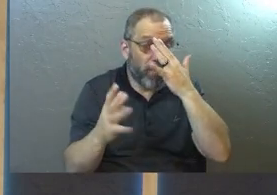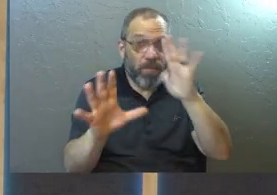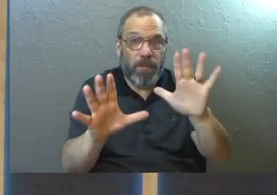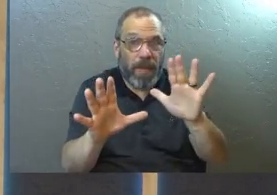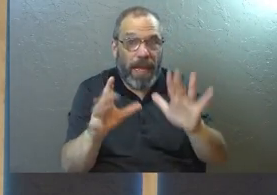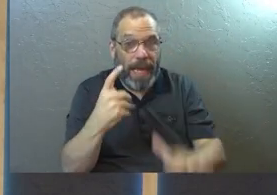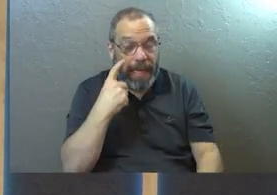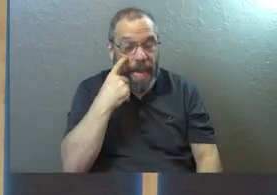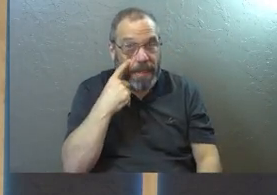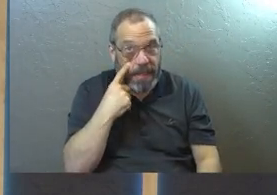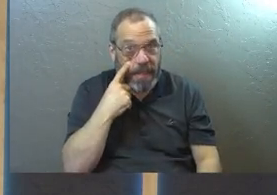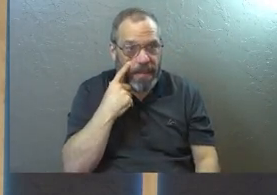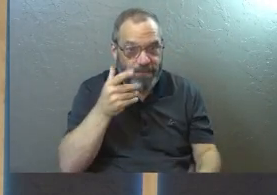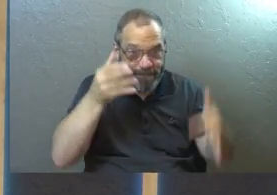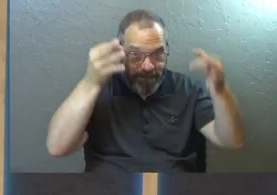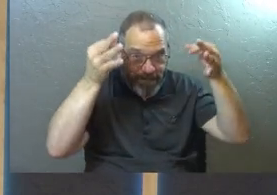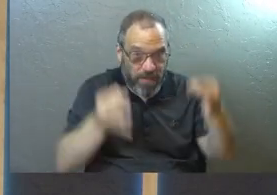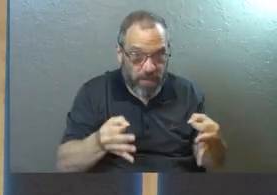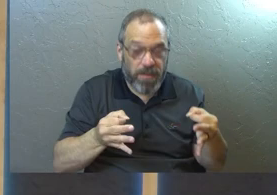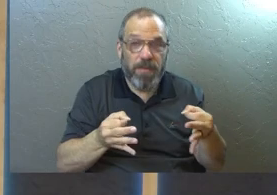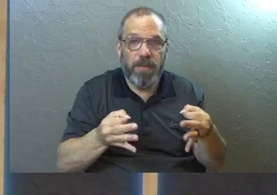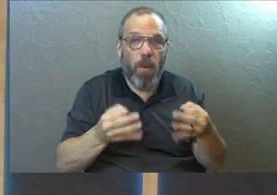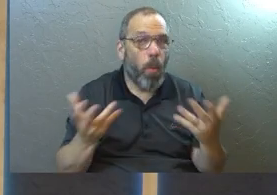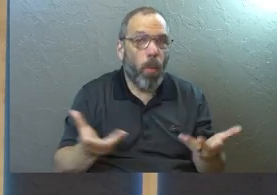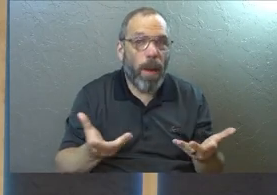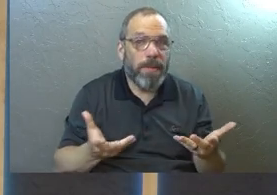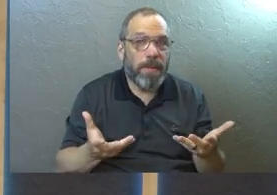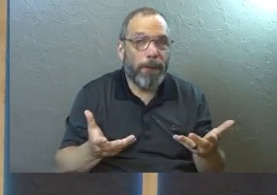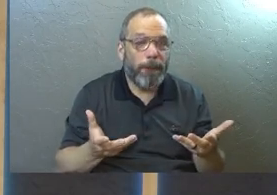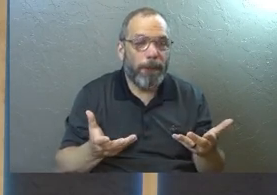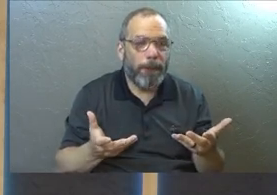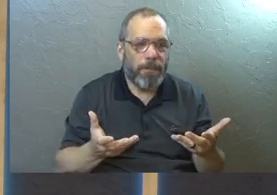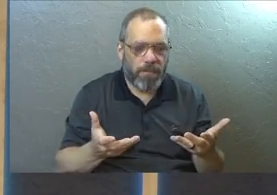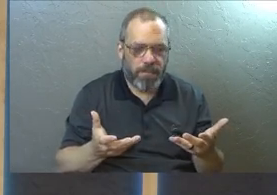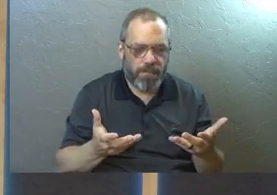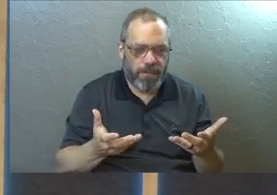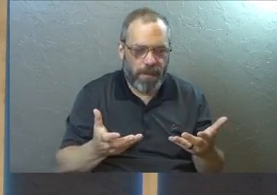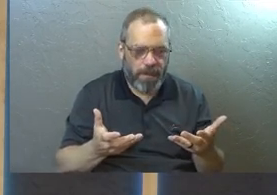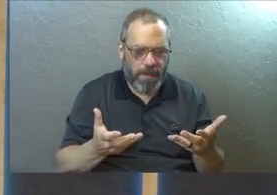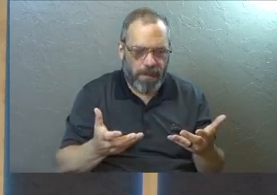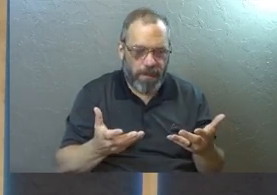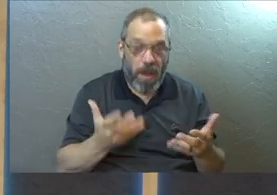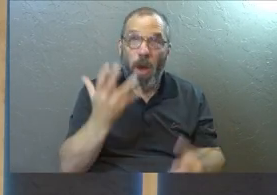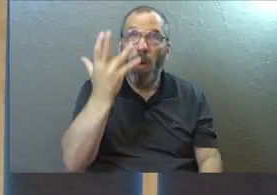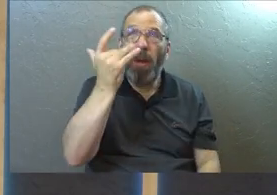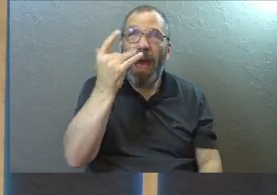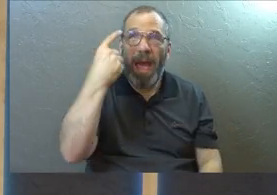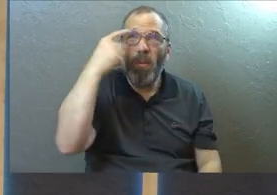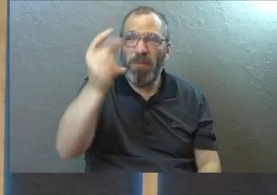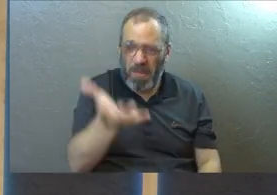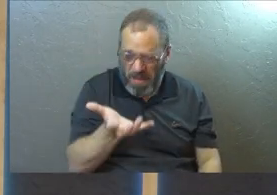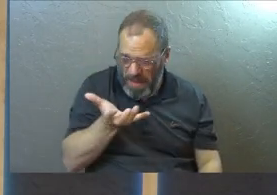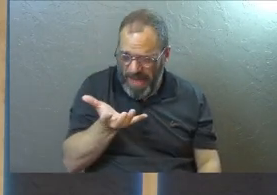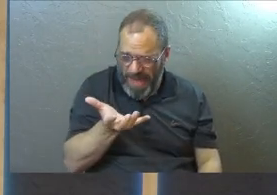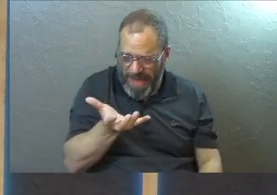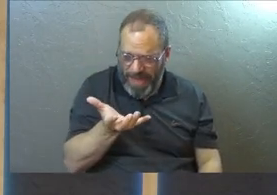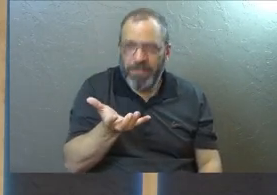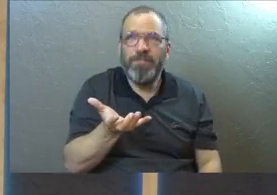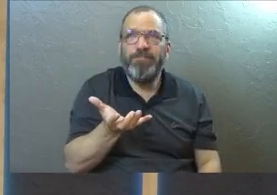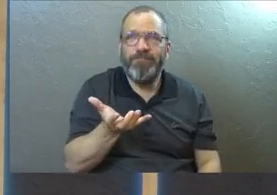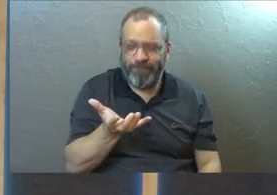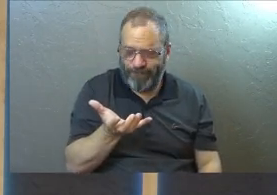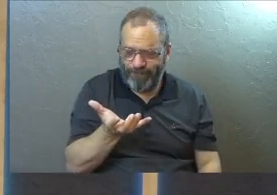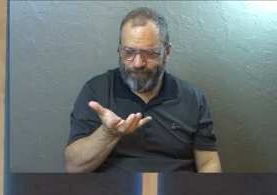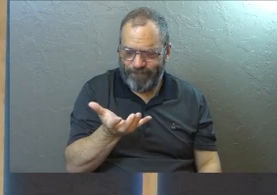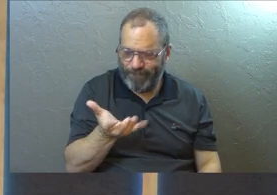always see them do. The choice I always see them make is they lay down their why questions to the Lord and they decide to